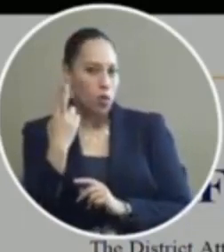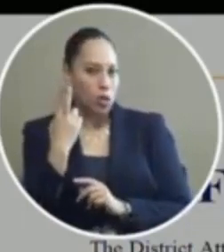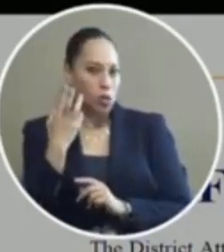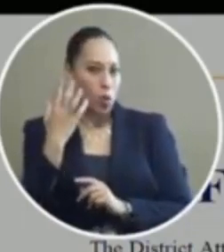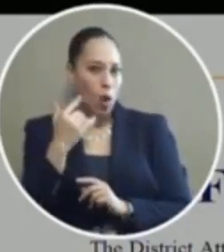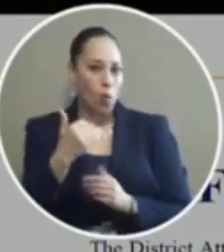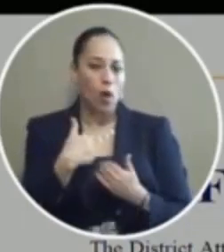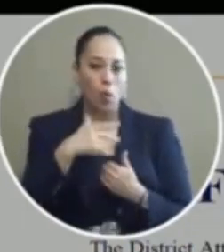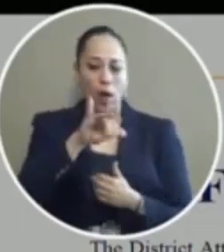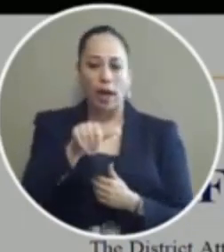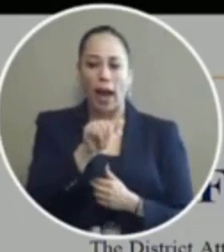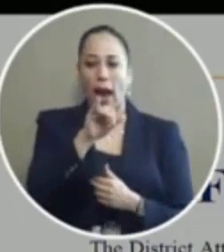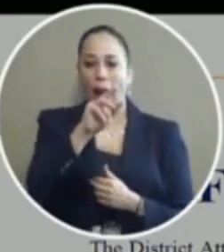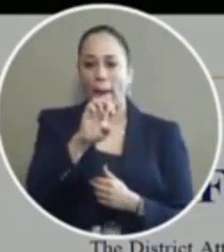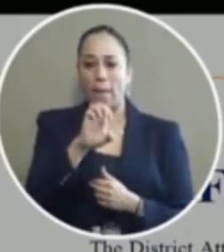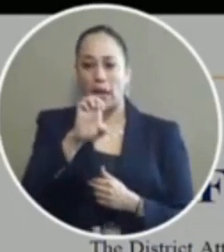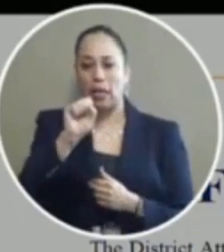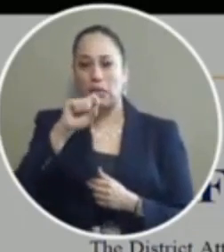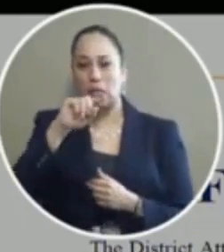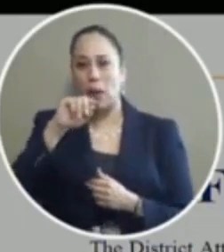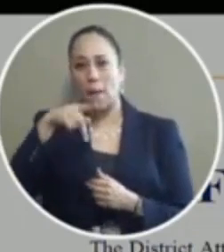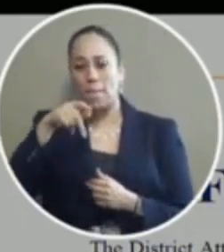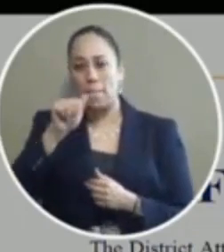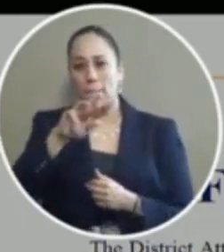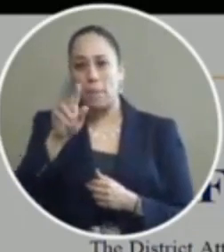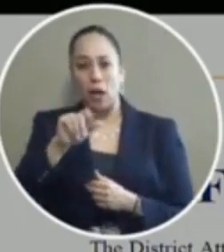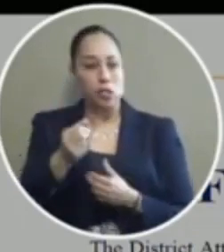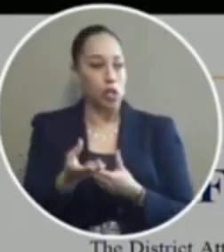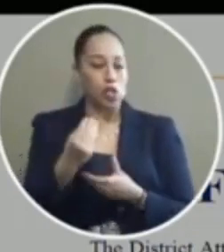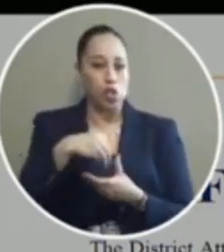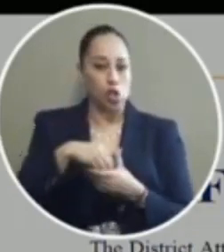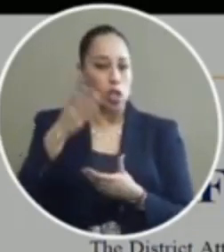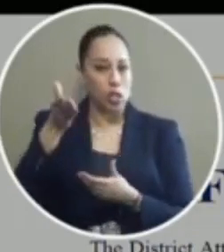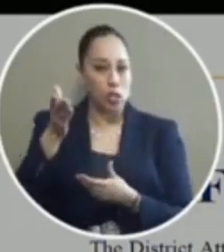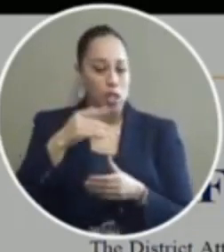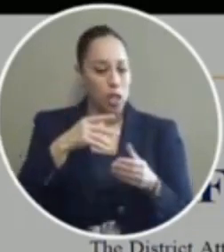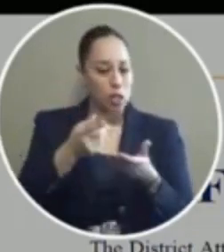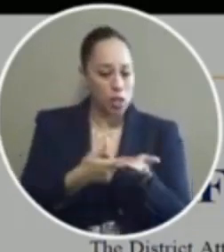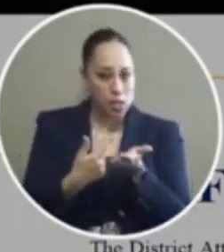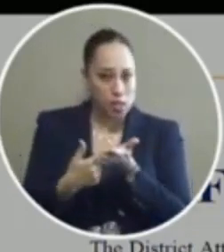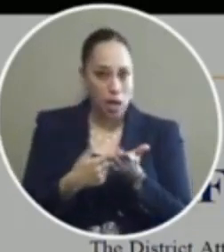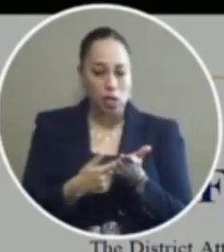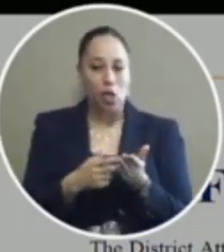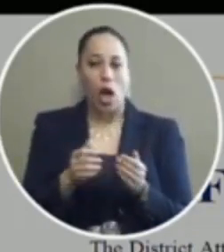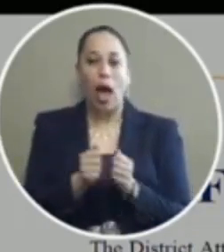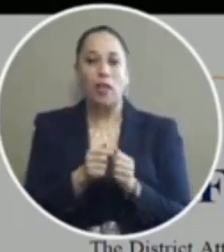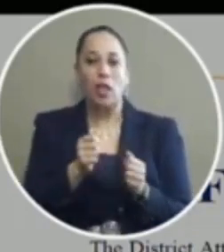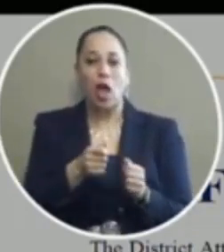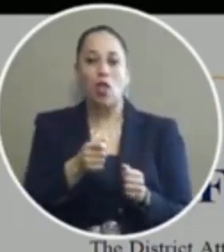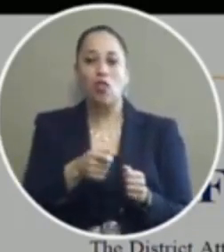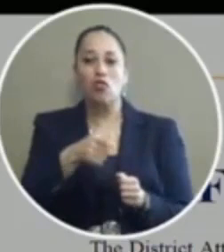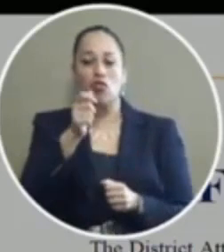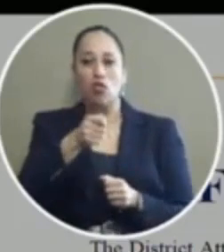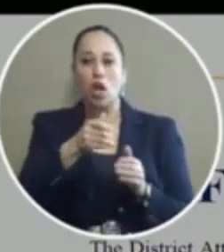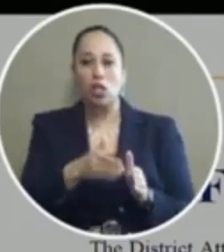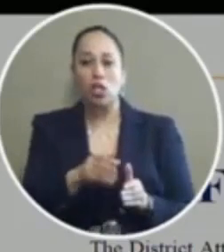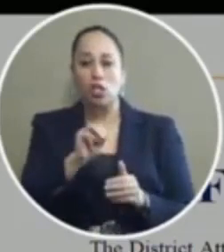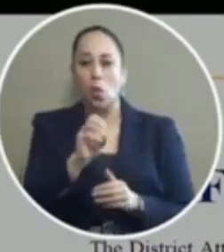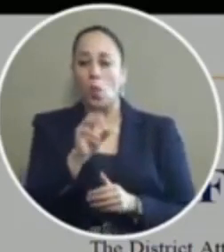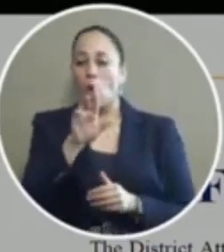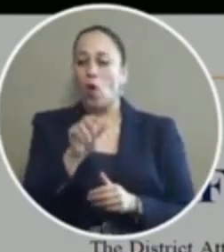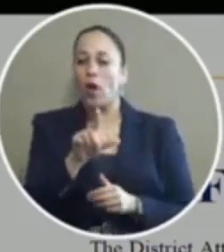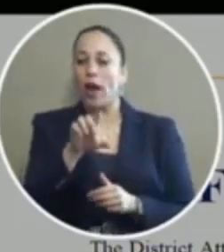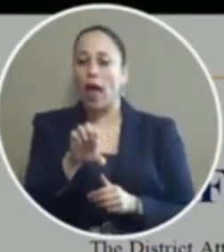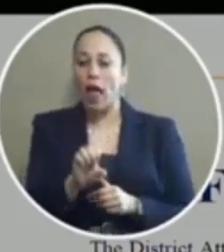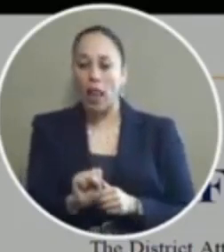mr. Jaime Esparza to join in on the discussion and we could also have a judge Morales chime in on his thoughts as